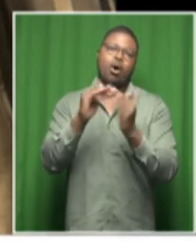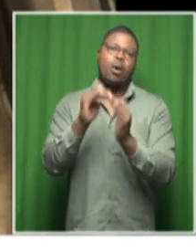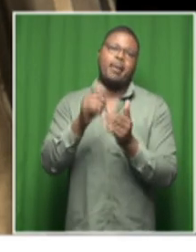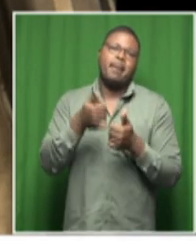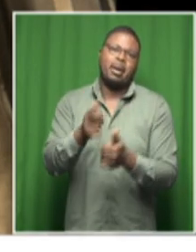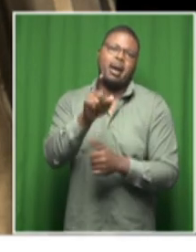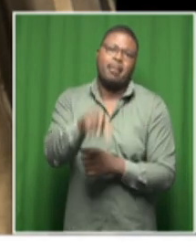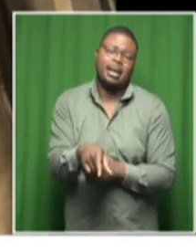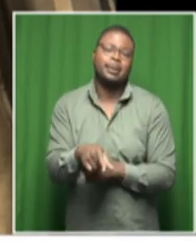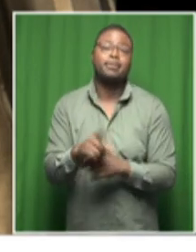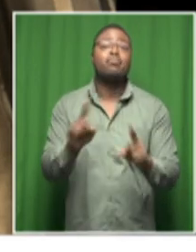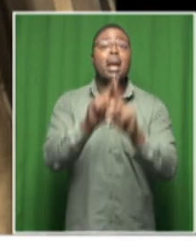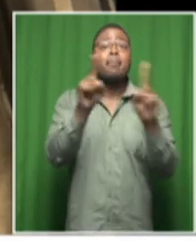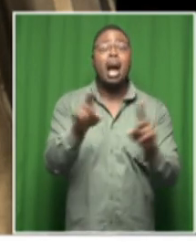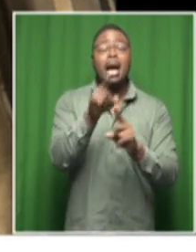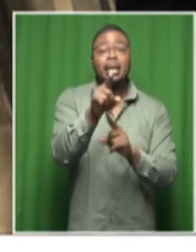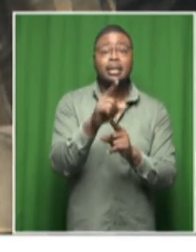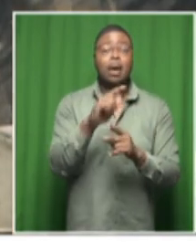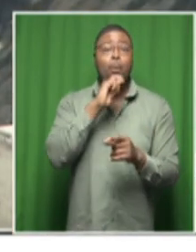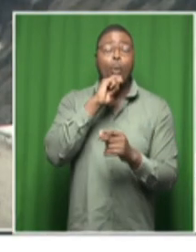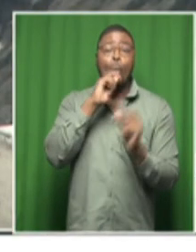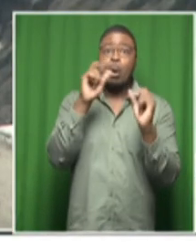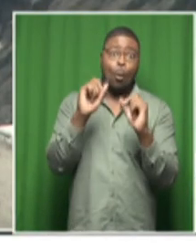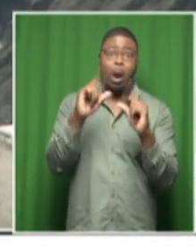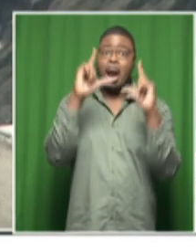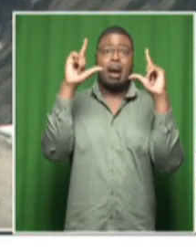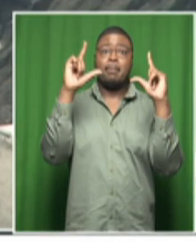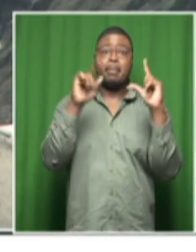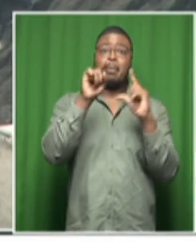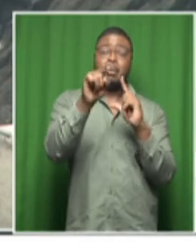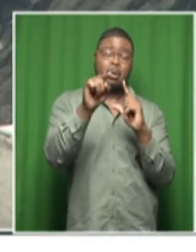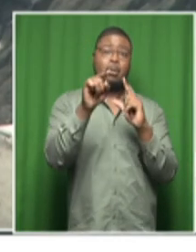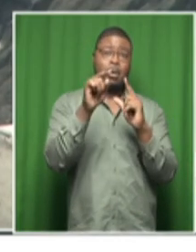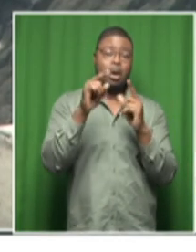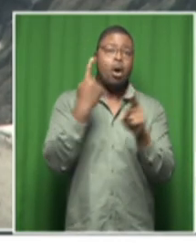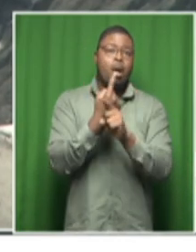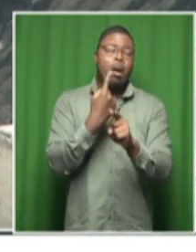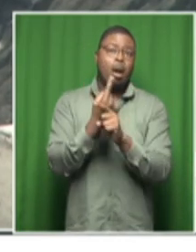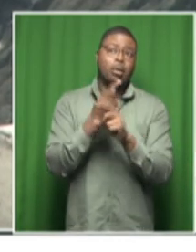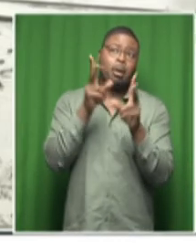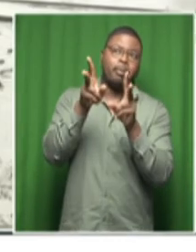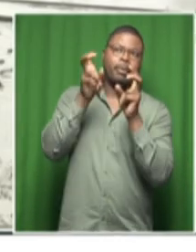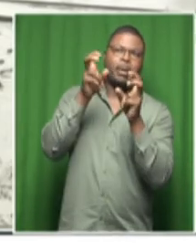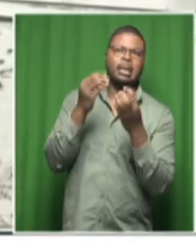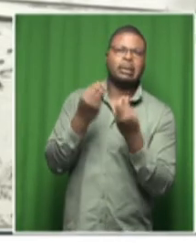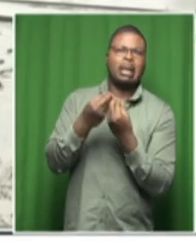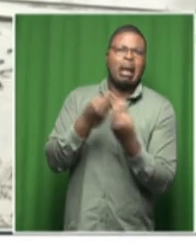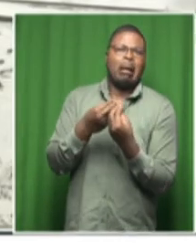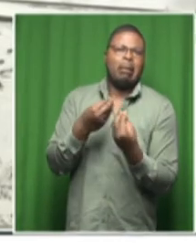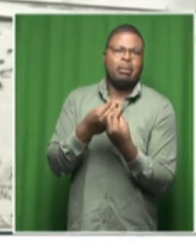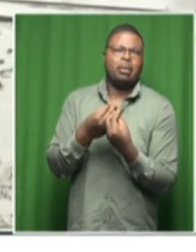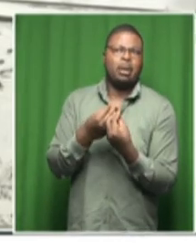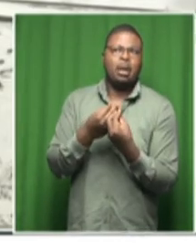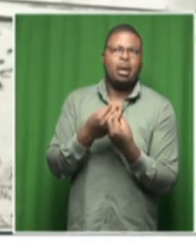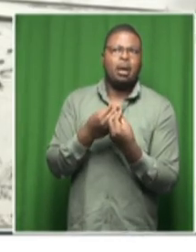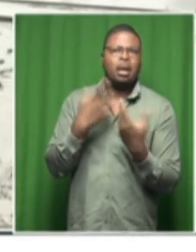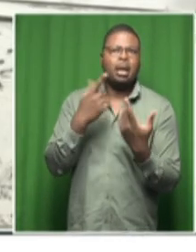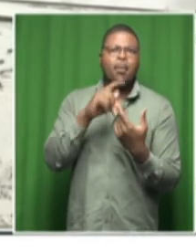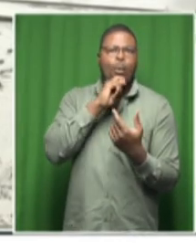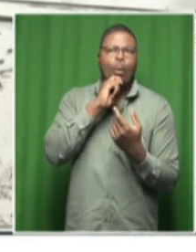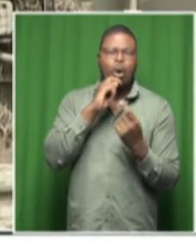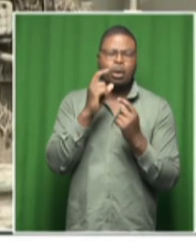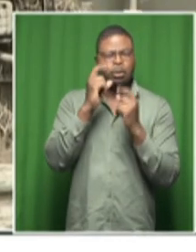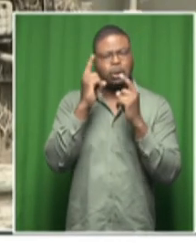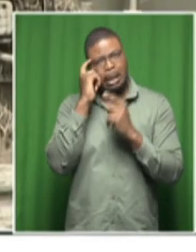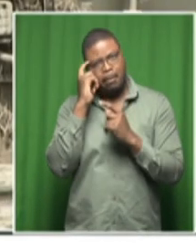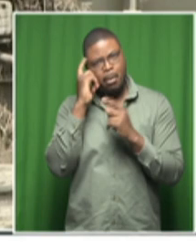cruel as you waking up and you you had everything and when you wake up there is nothing there are